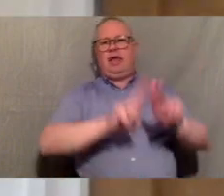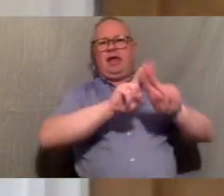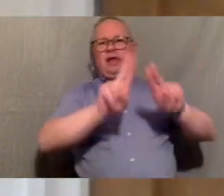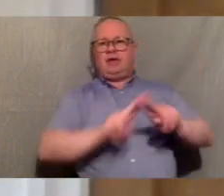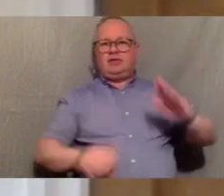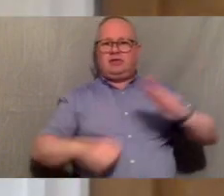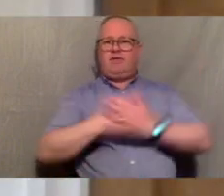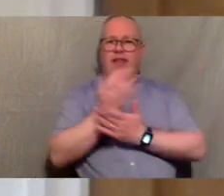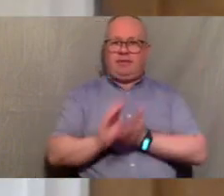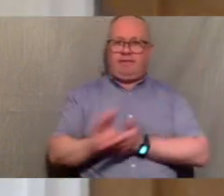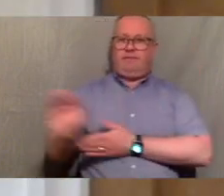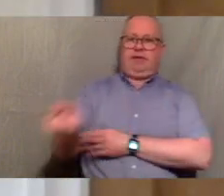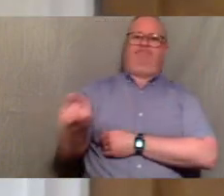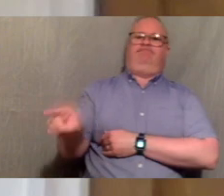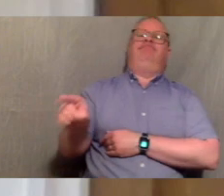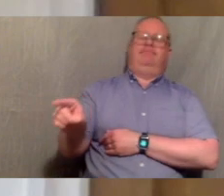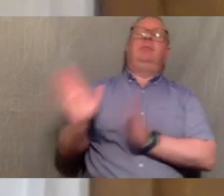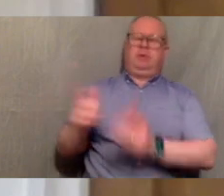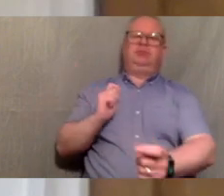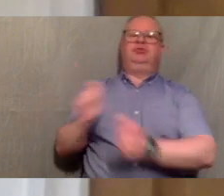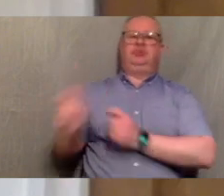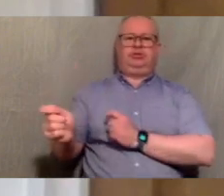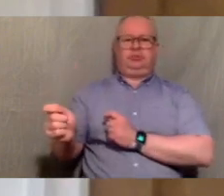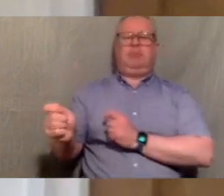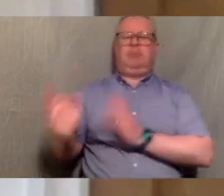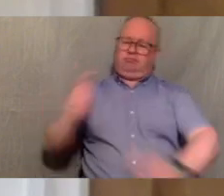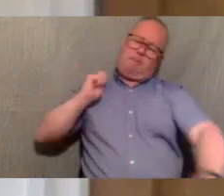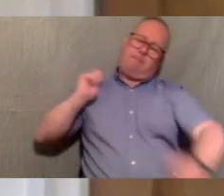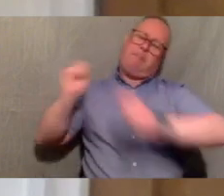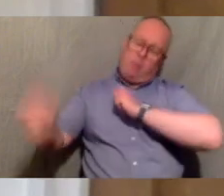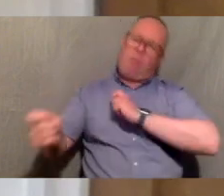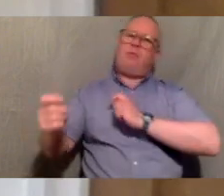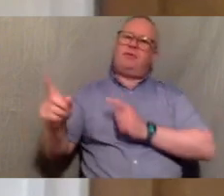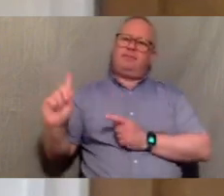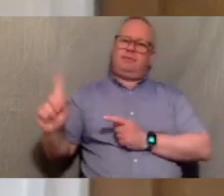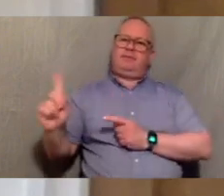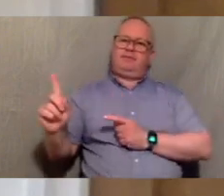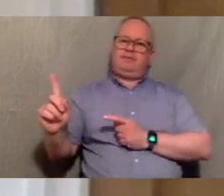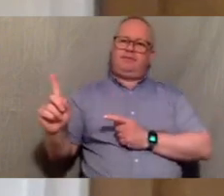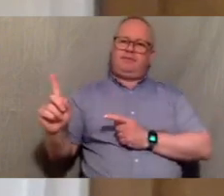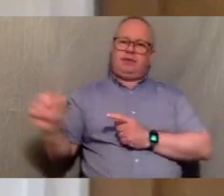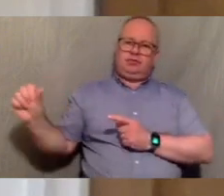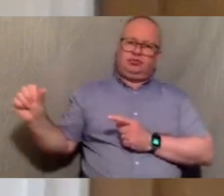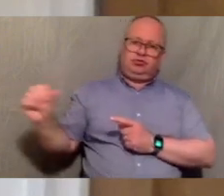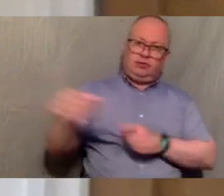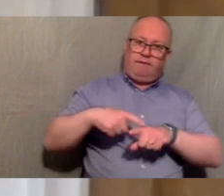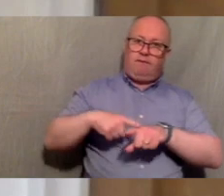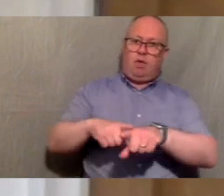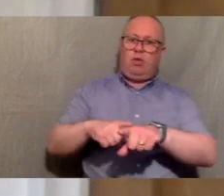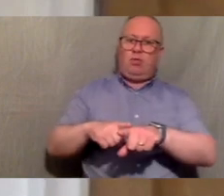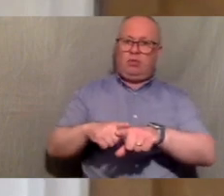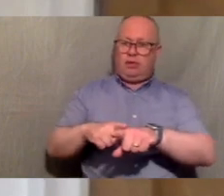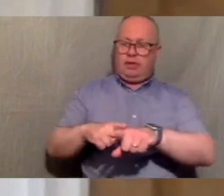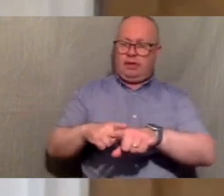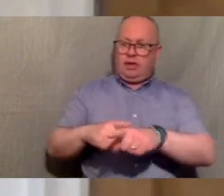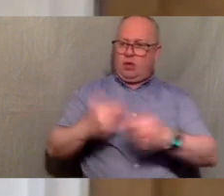a radical rethink we we're suggesting a radical rethink is required which um should be based on reparations and wealth